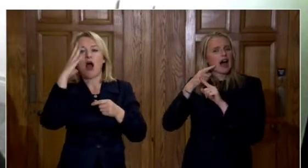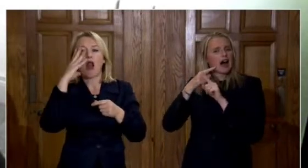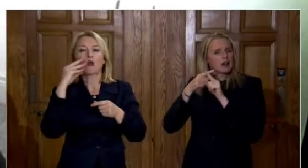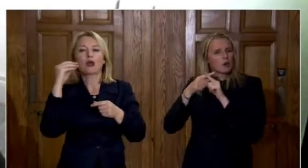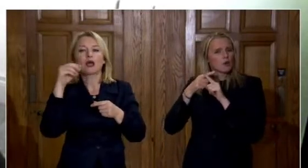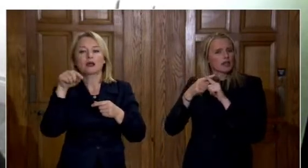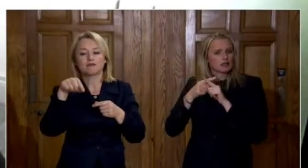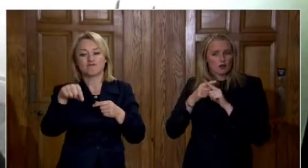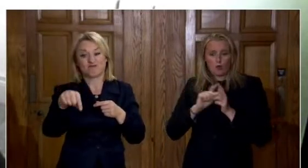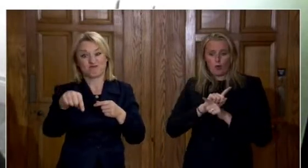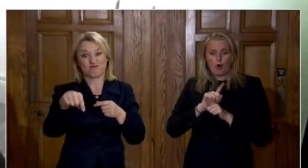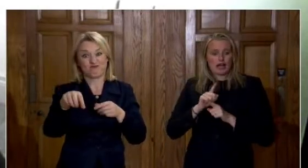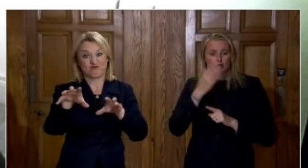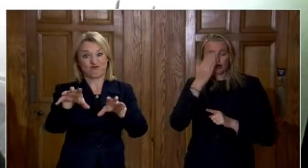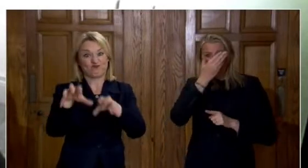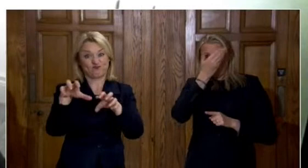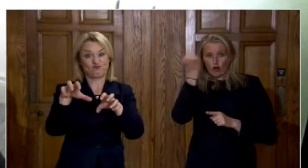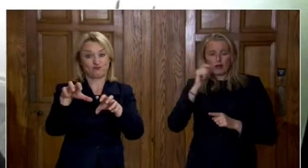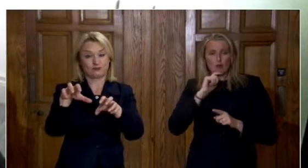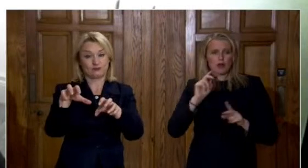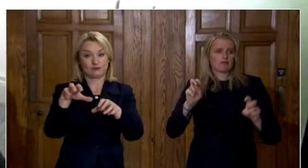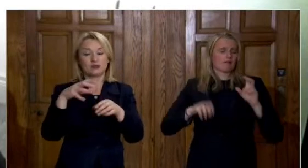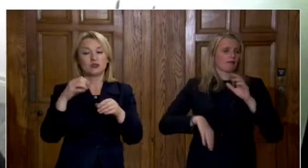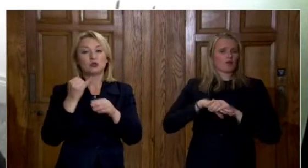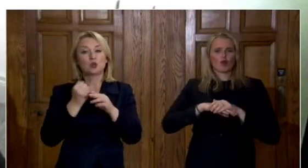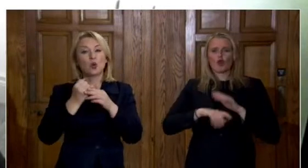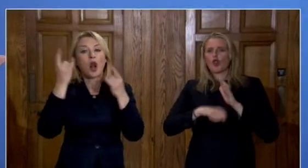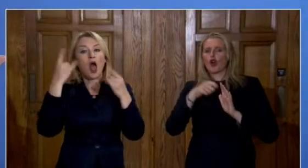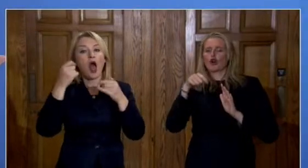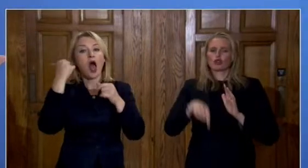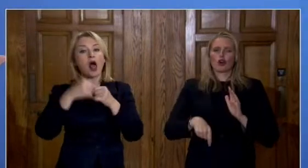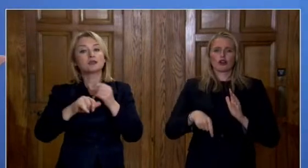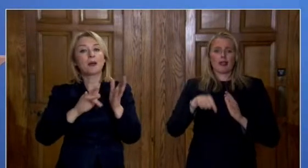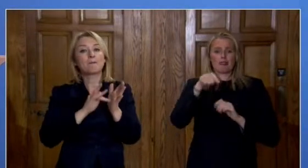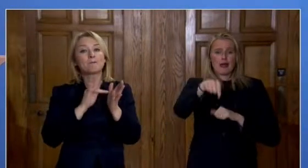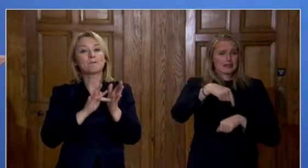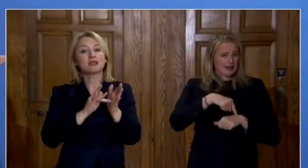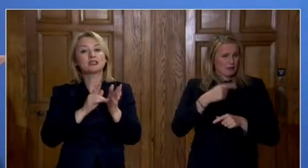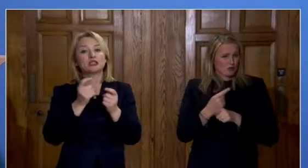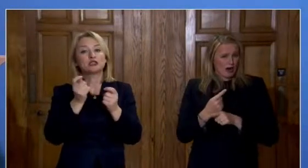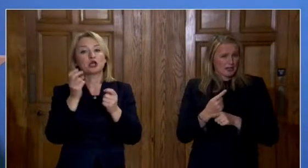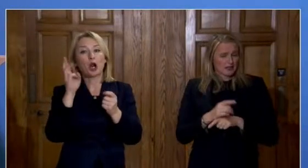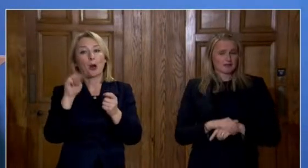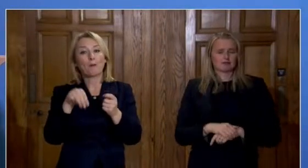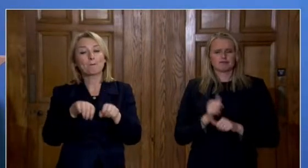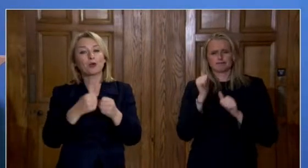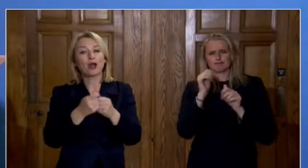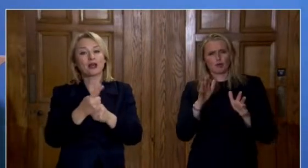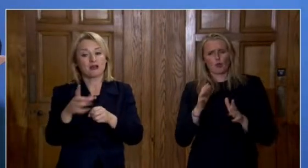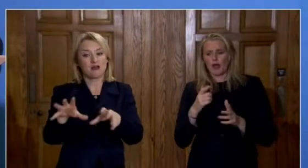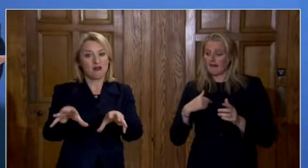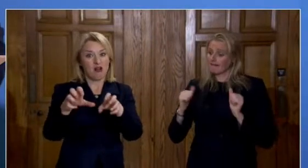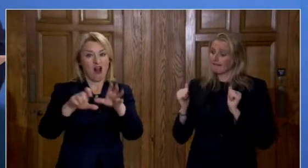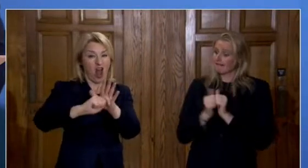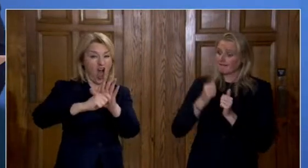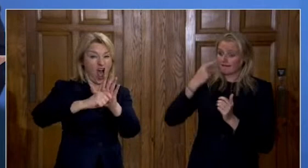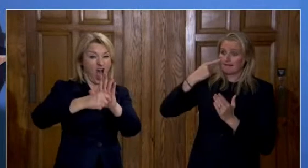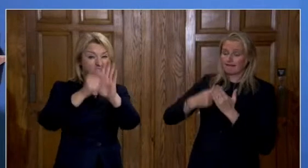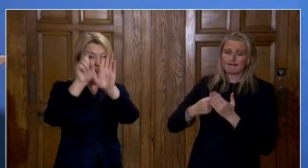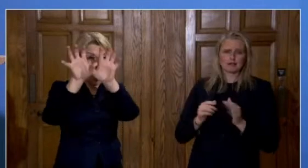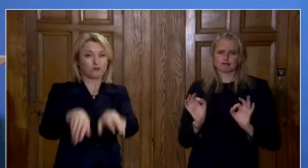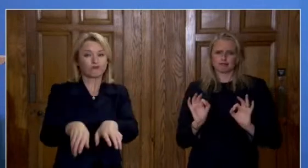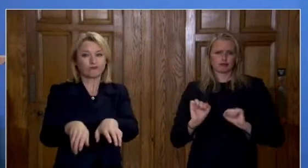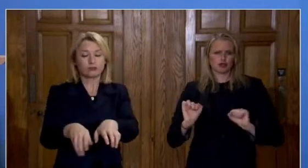holidays are in place what can you tell me about that um what i will tell you tar there's been no decision made um but in regards